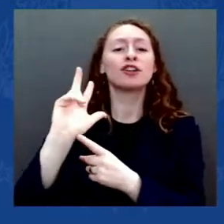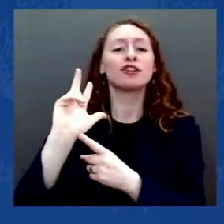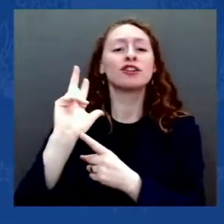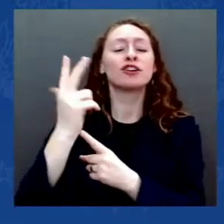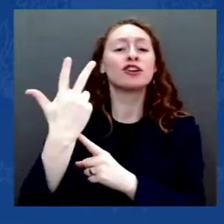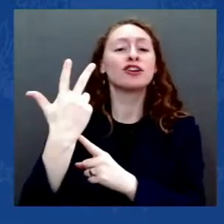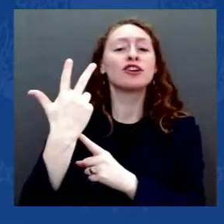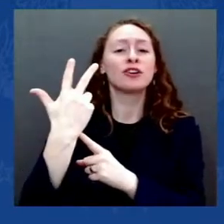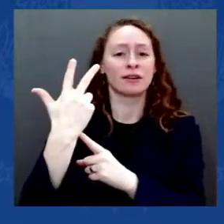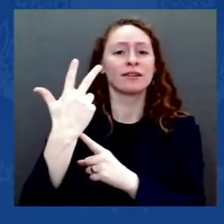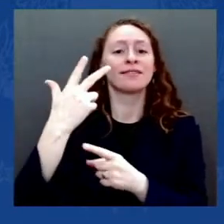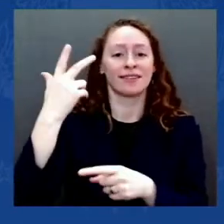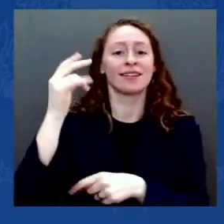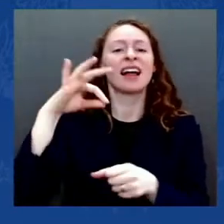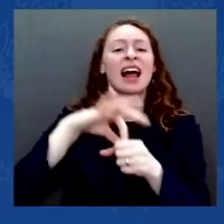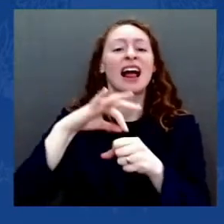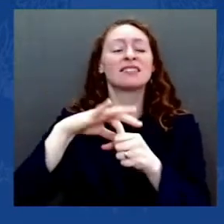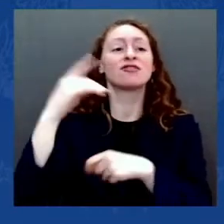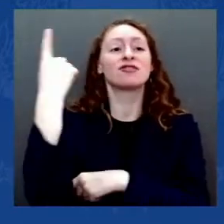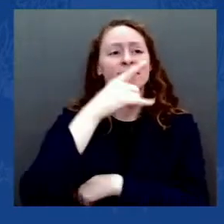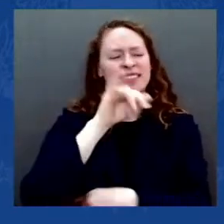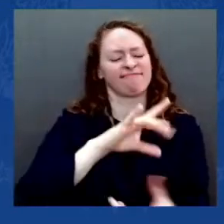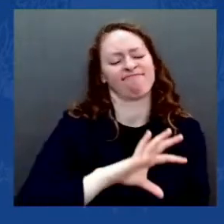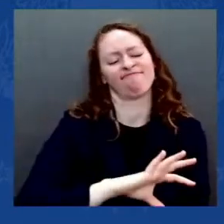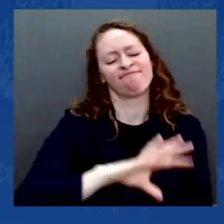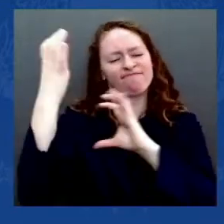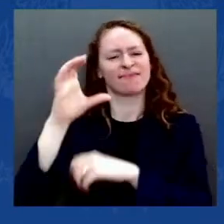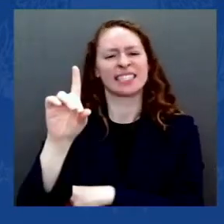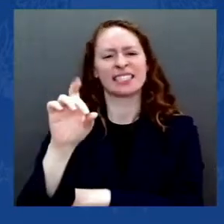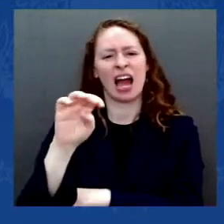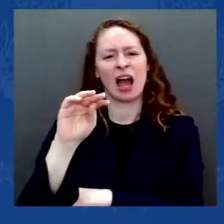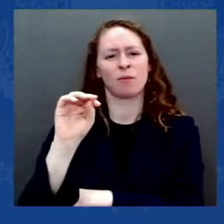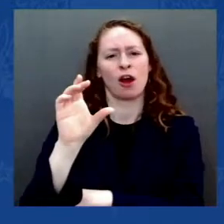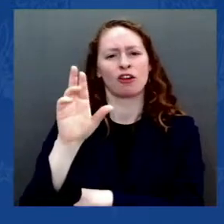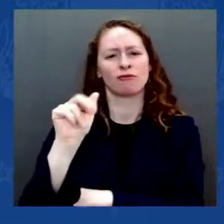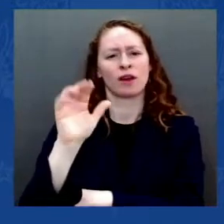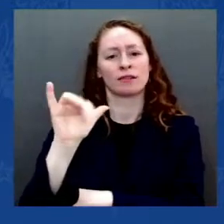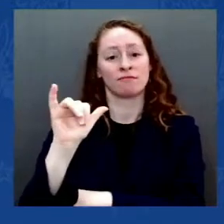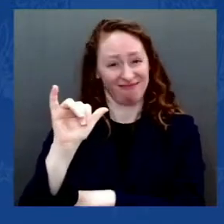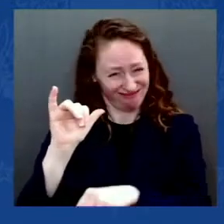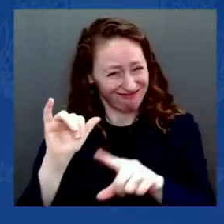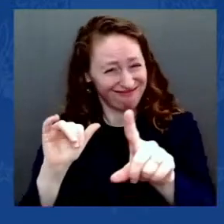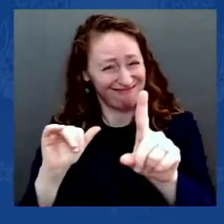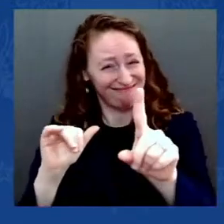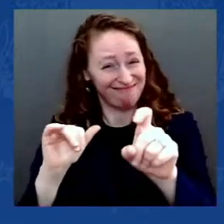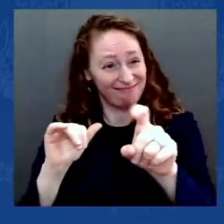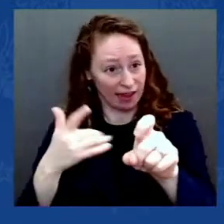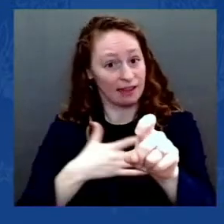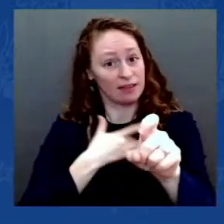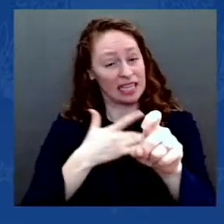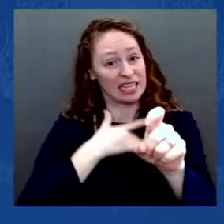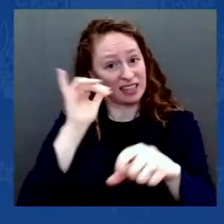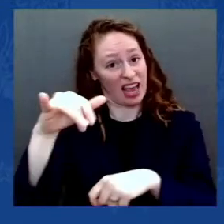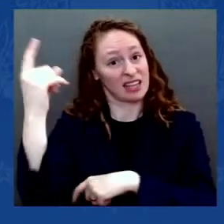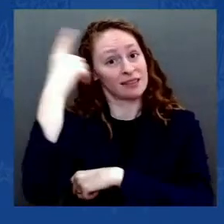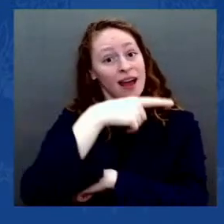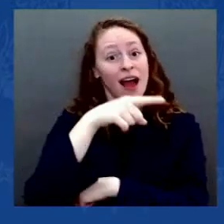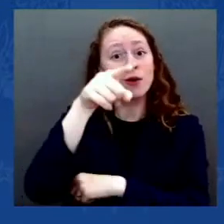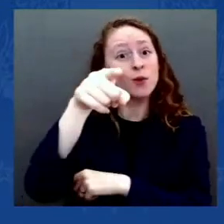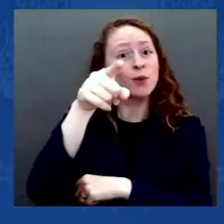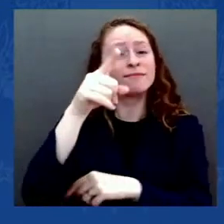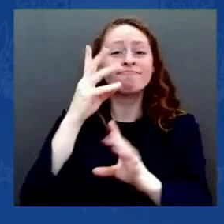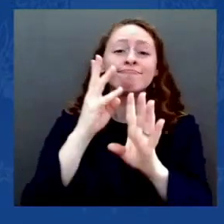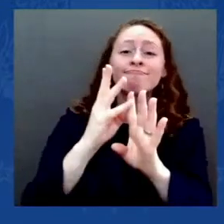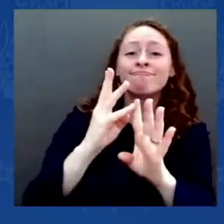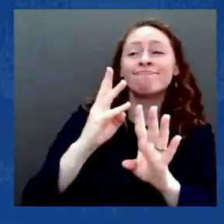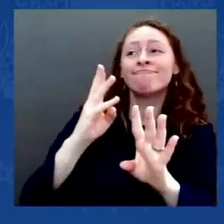Is that what you thought? Is that what you thought when you voted that day? Taking part in an insurrection? Is that